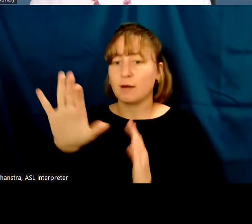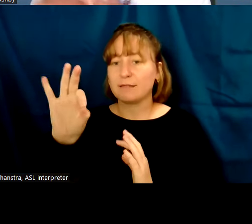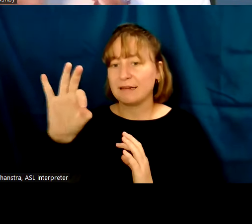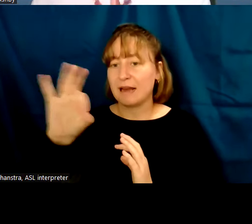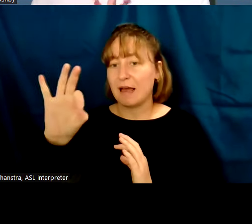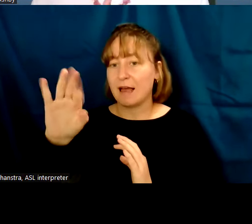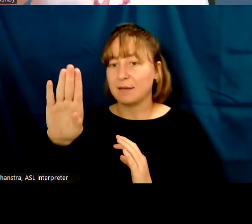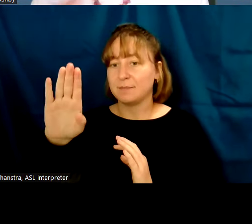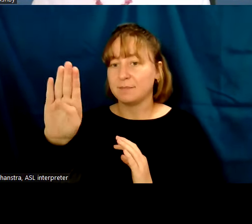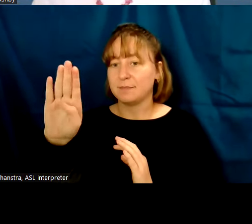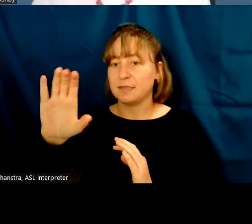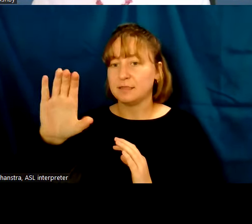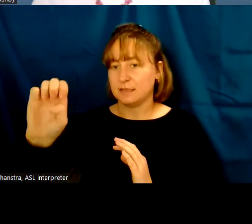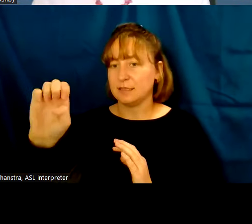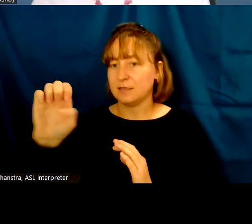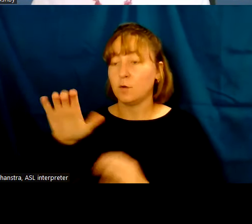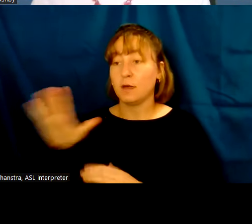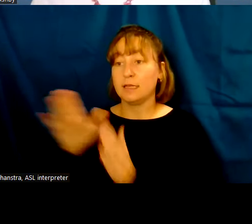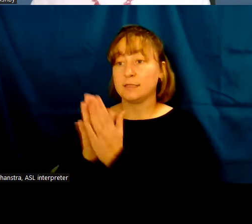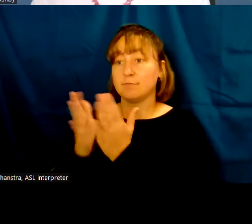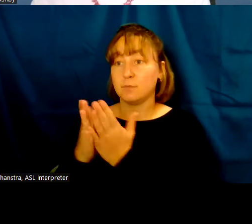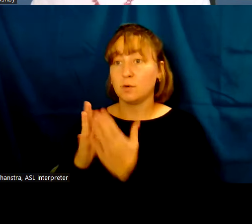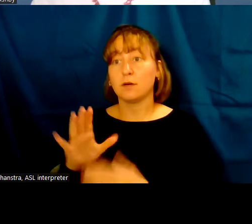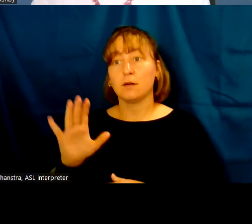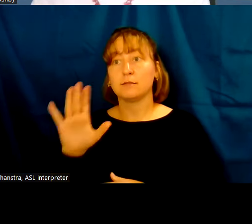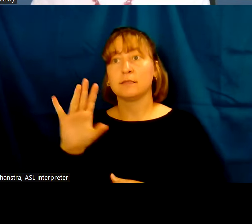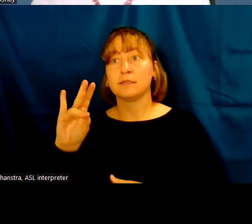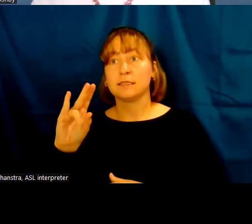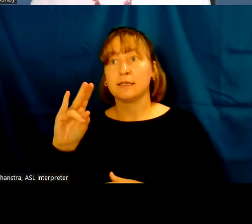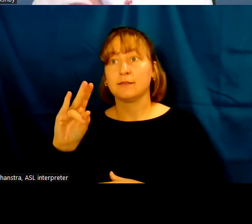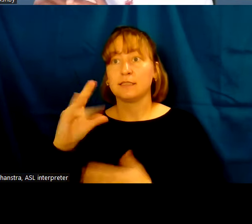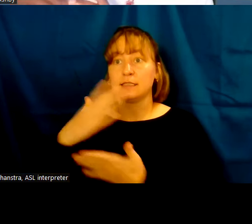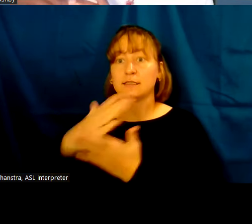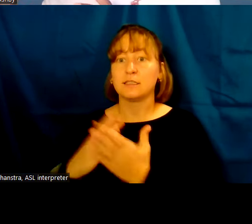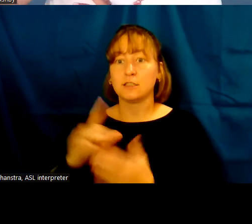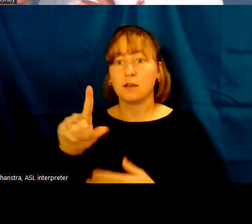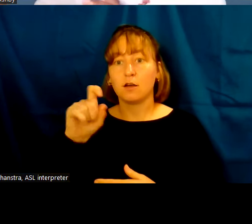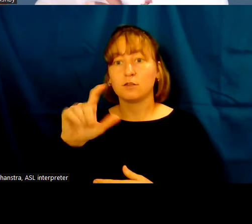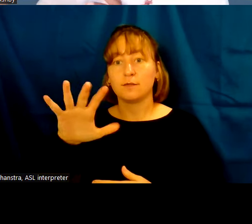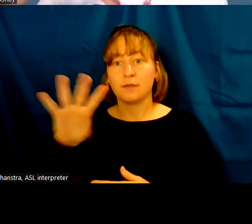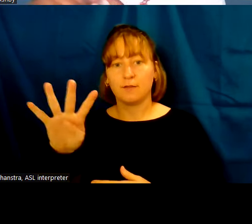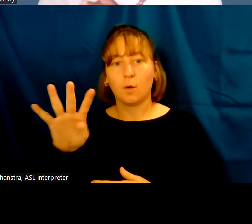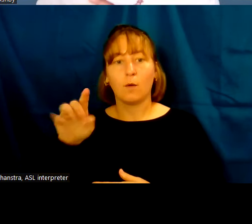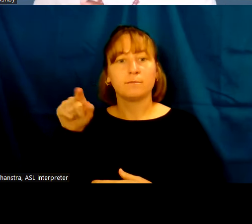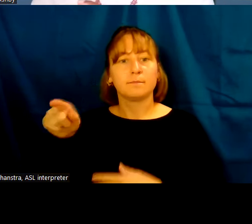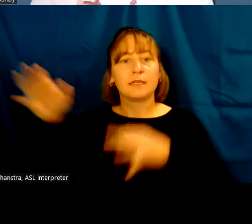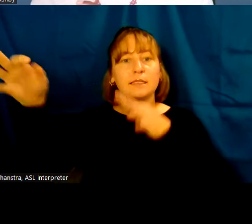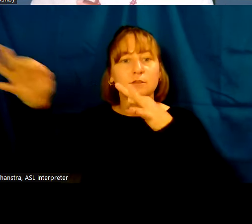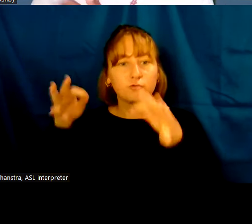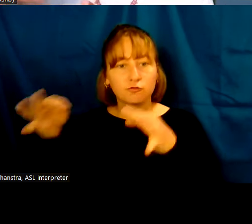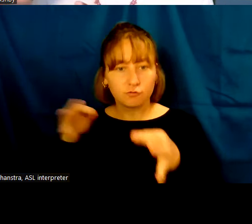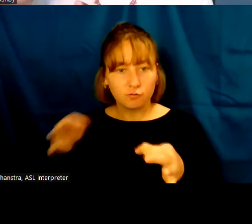So in his book 17, section 154, he's describing an attack